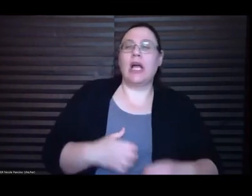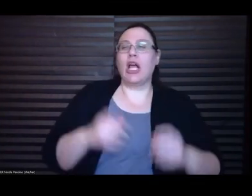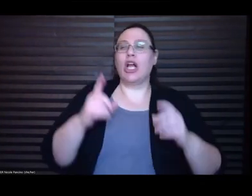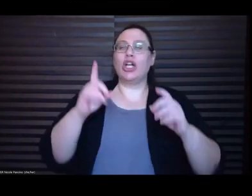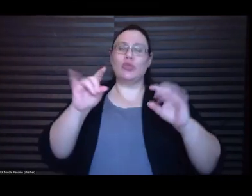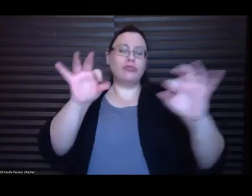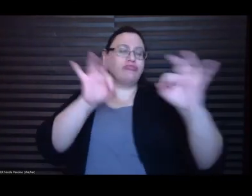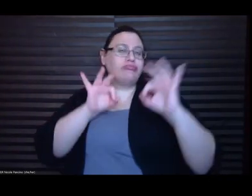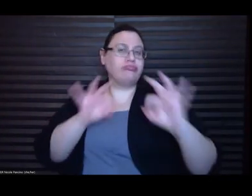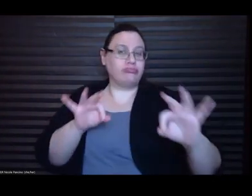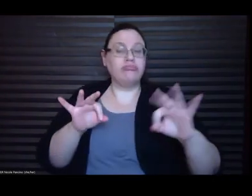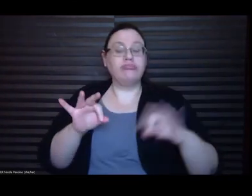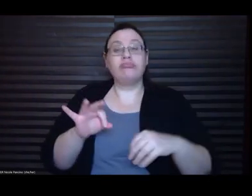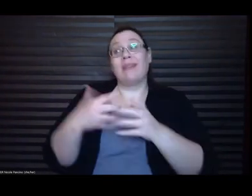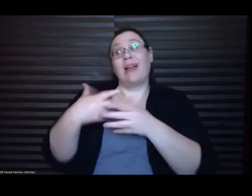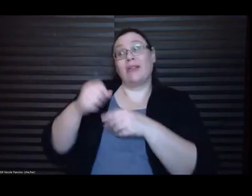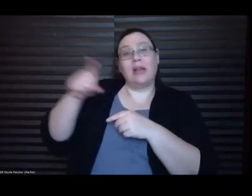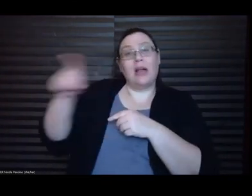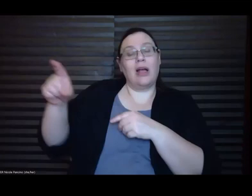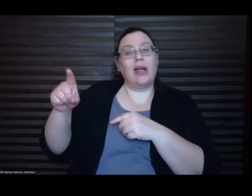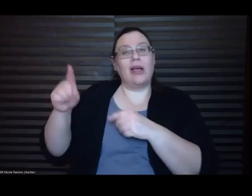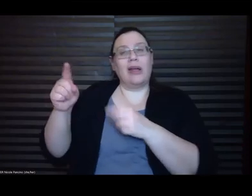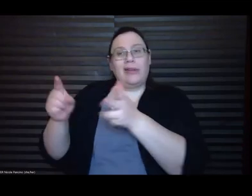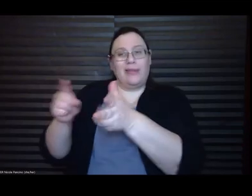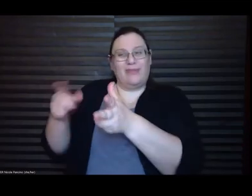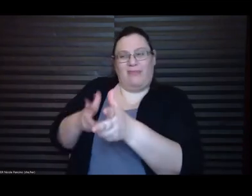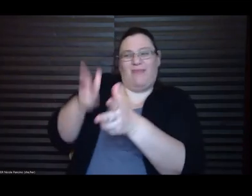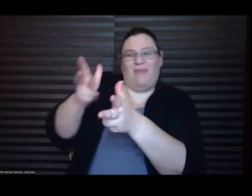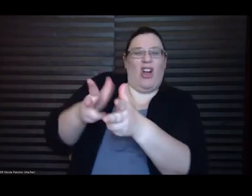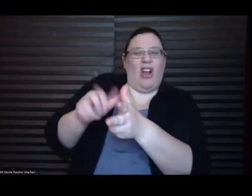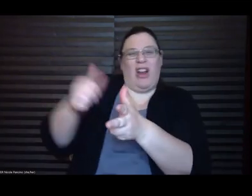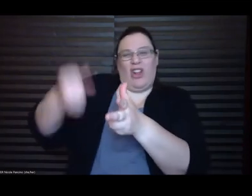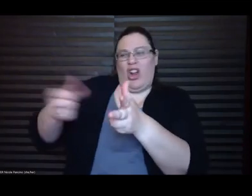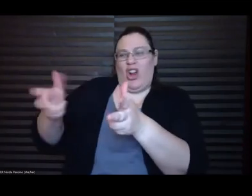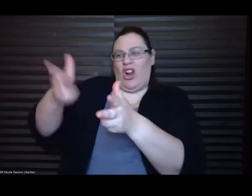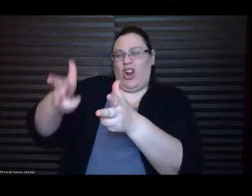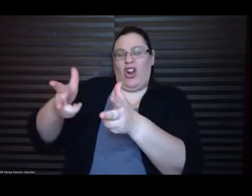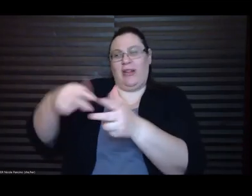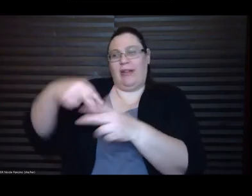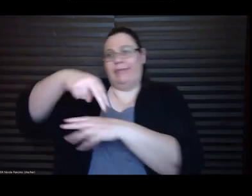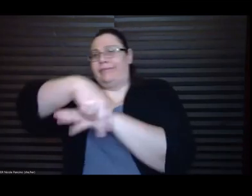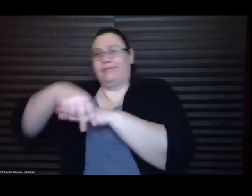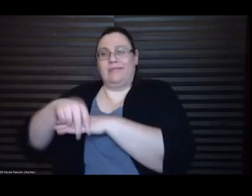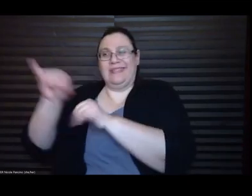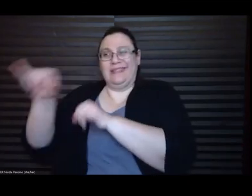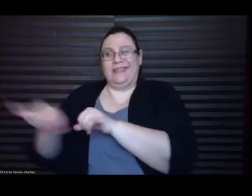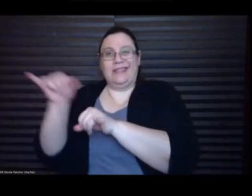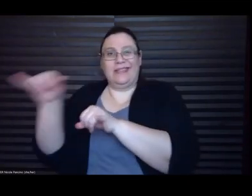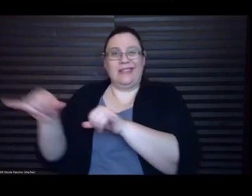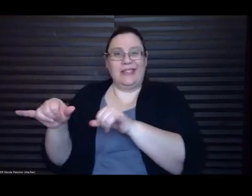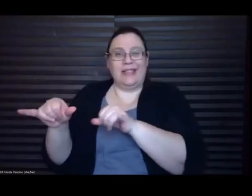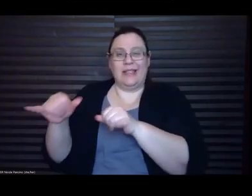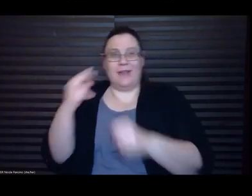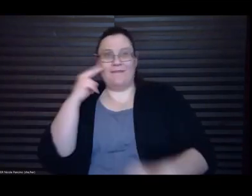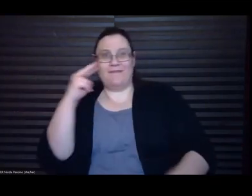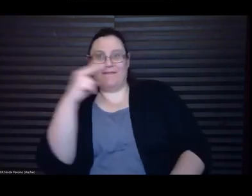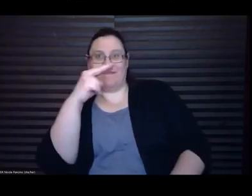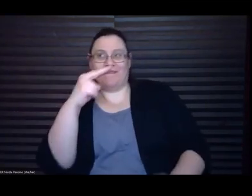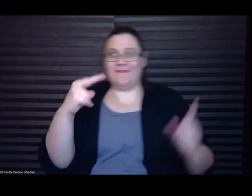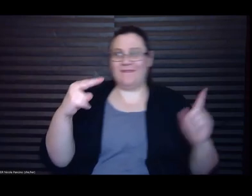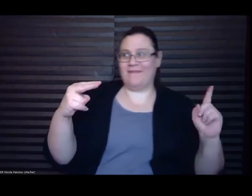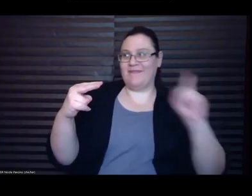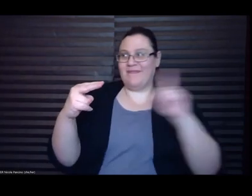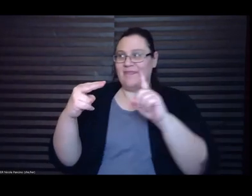leans against the car and remains like this as I come out, his eyes bright and still. His hair is darker than I expected, a black so opaque it looks blue.